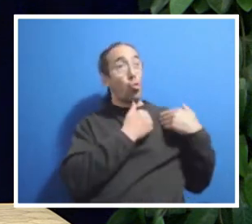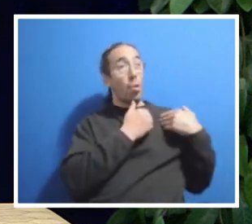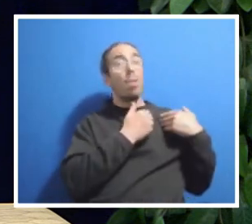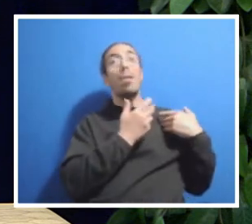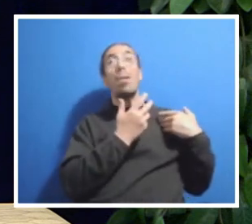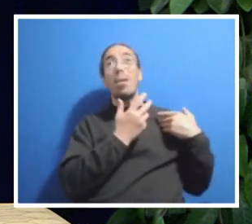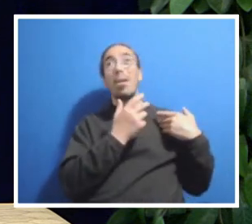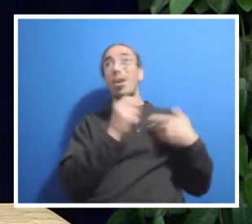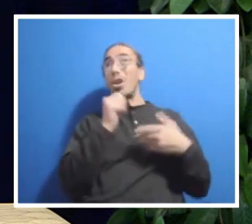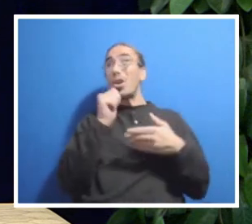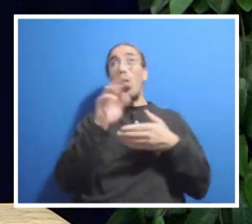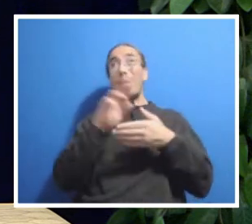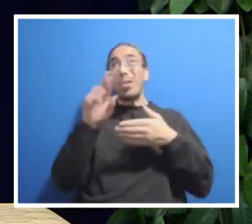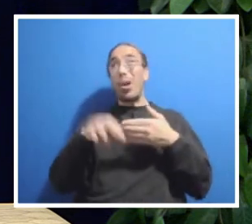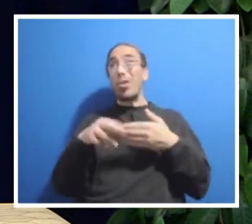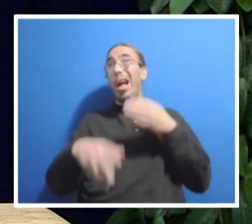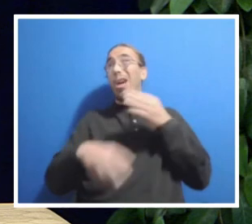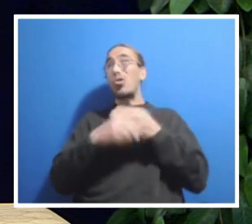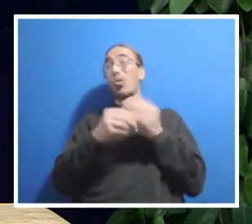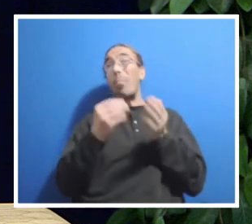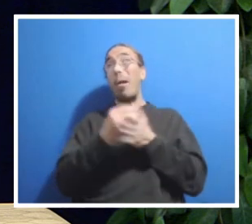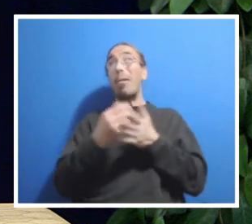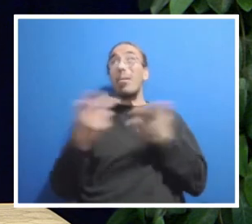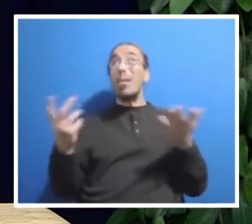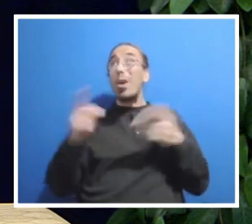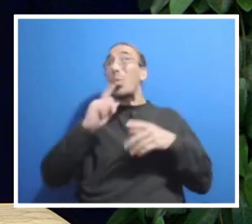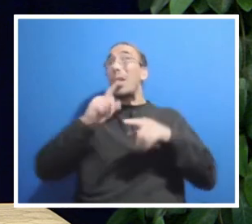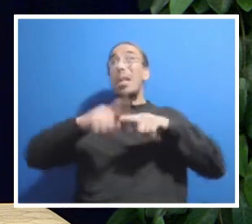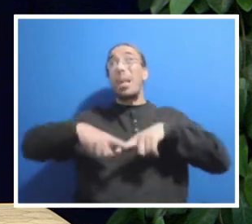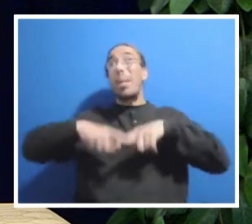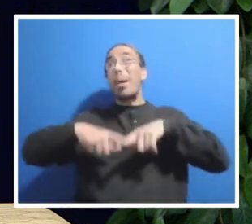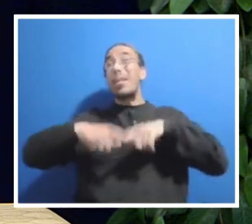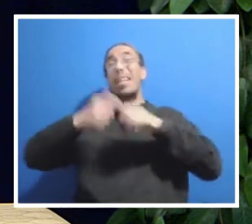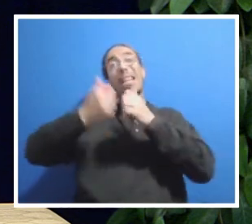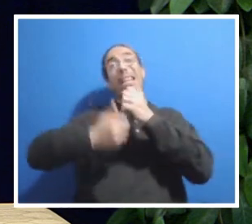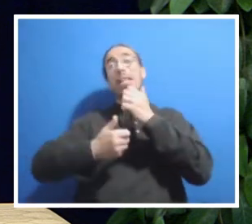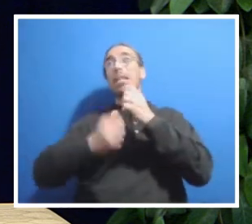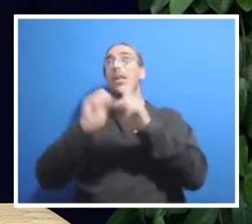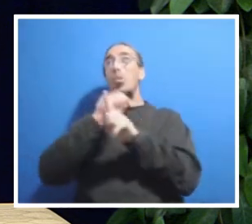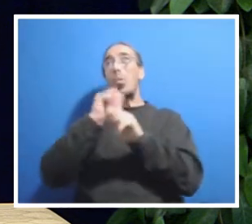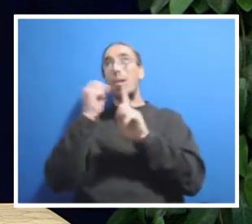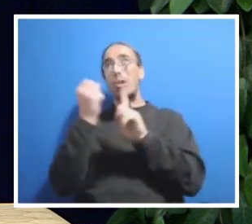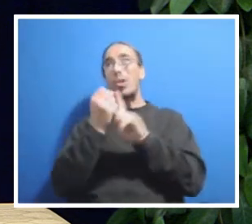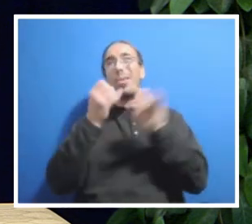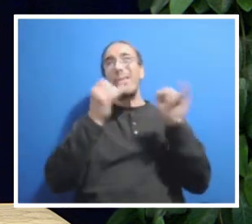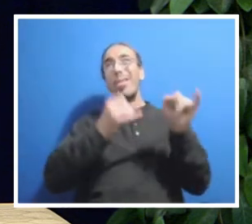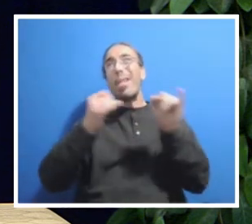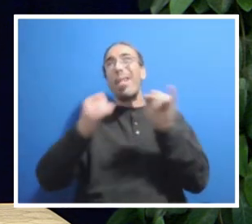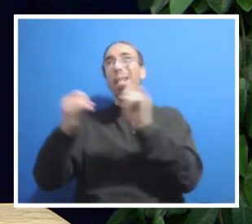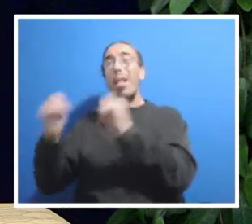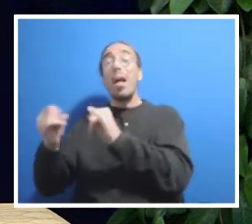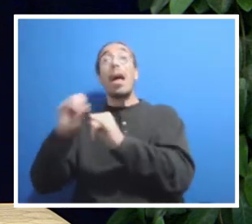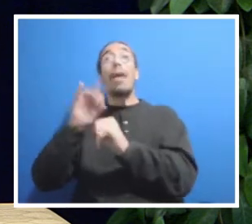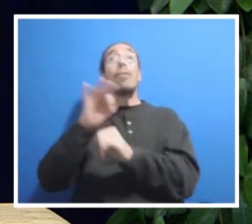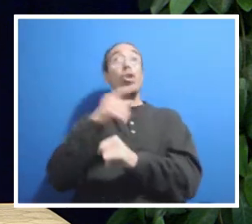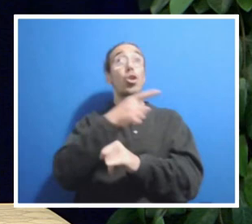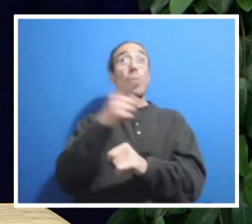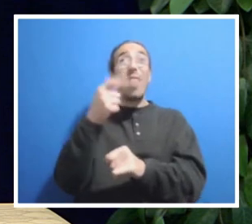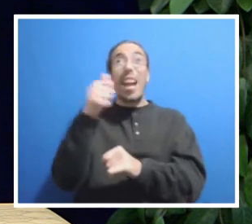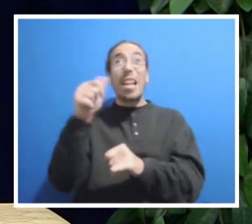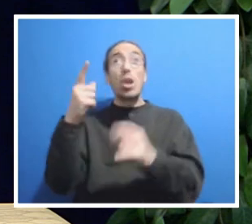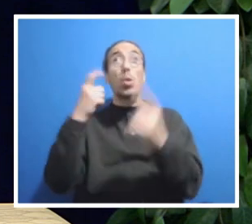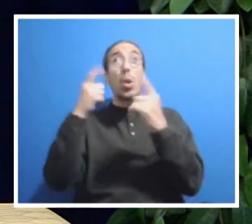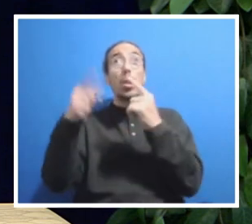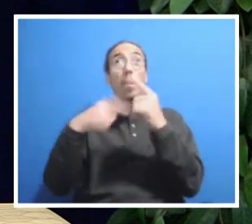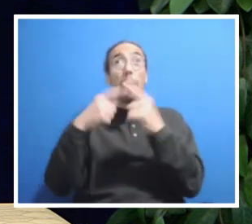in additional compensation. So we really have to look at each situation individually. And if any of you out there have questions about this, I would really